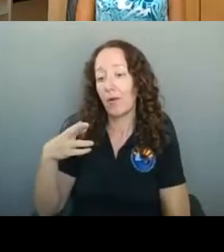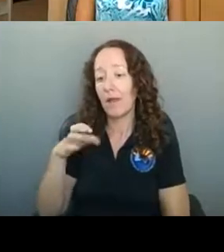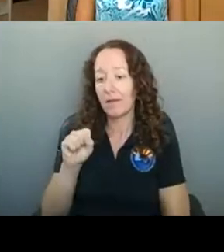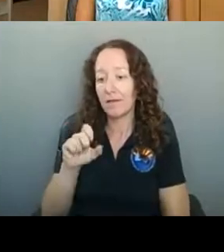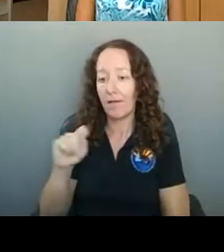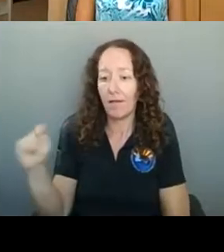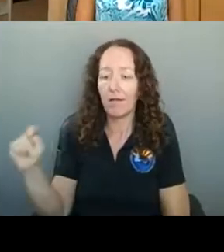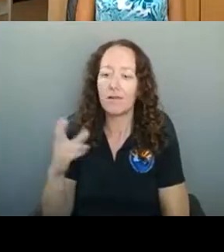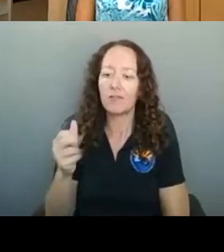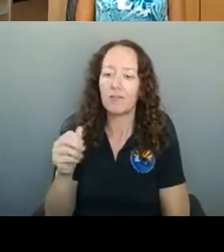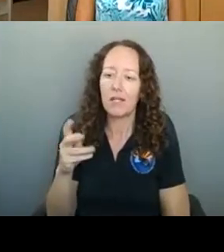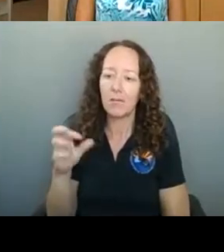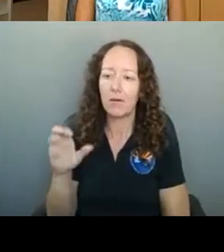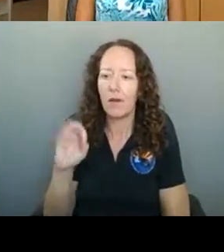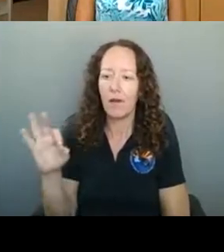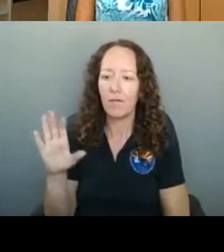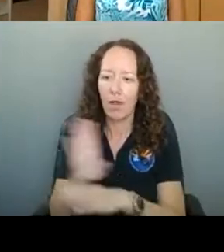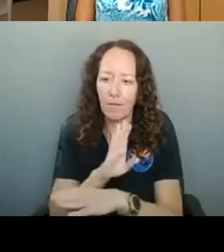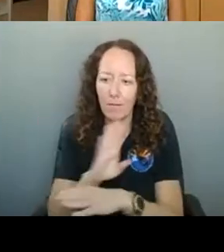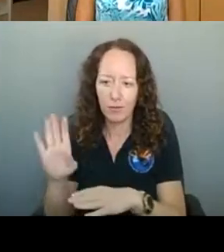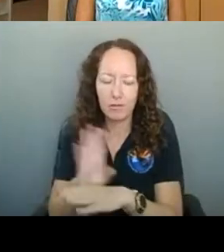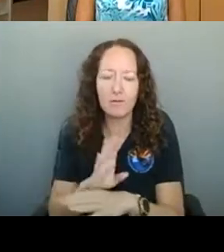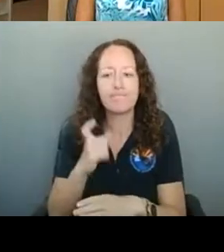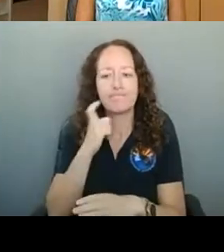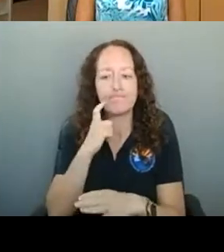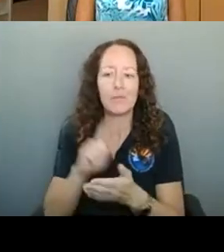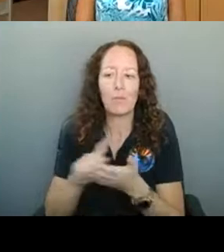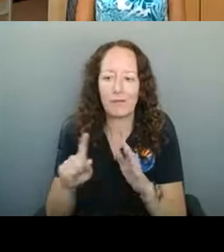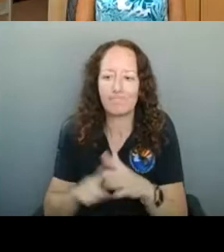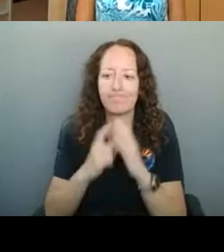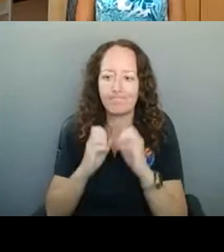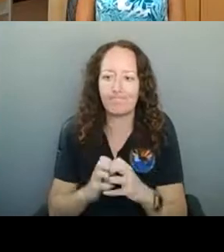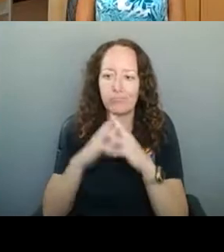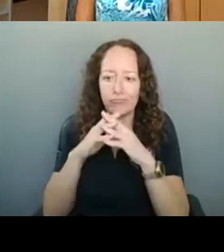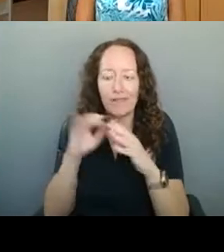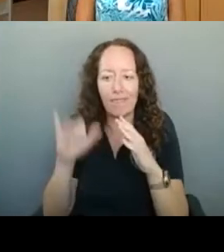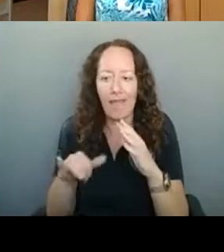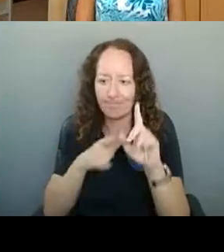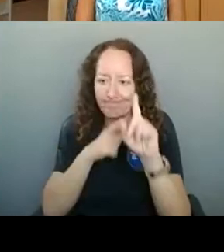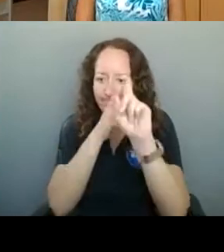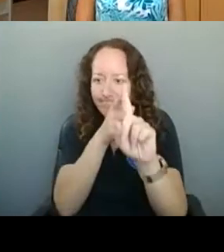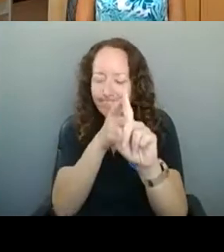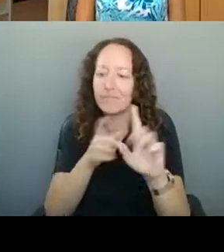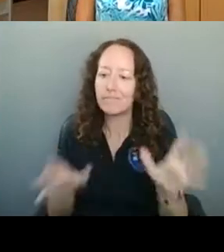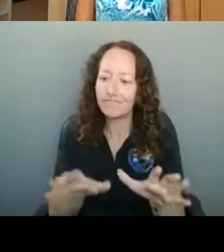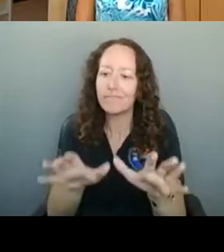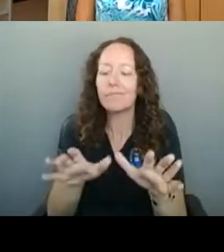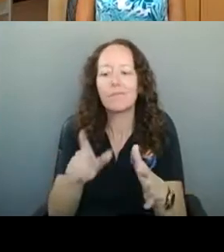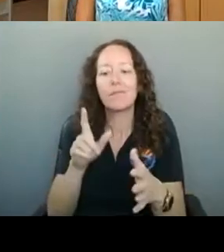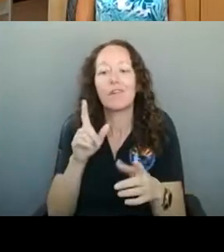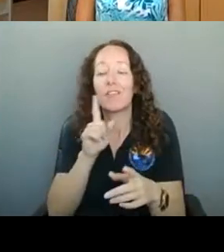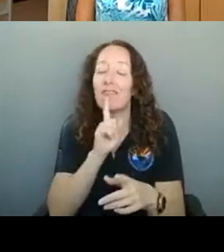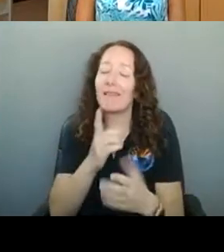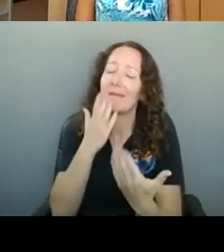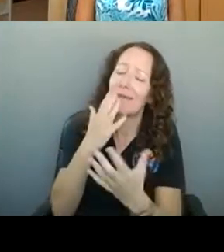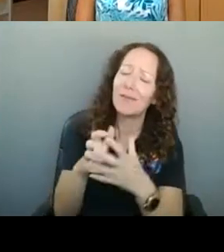supporting all of our businesses, but especially this week, really focusing on our bars to try to figure out how to really get behind